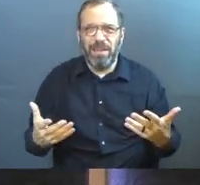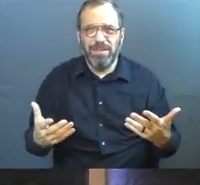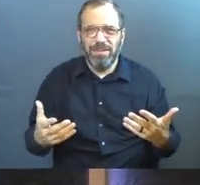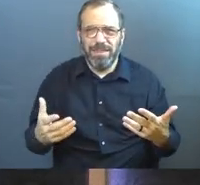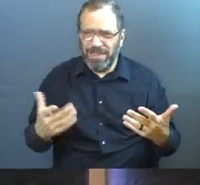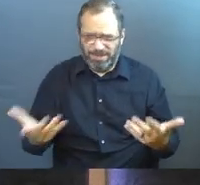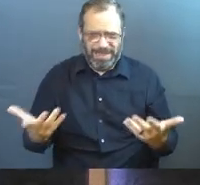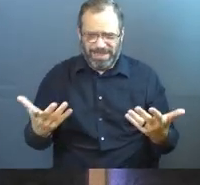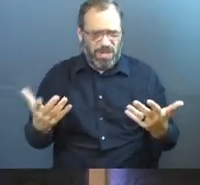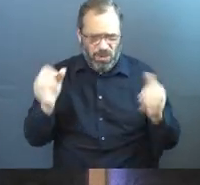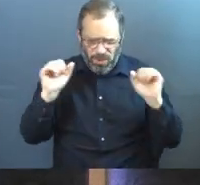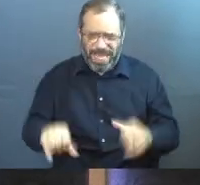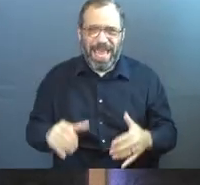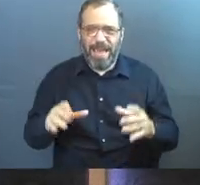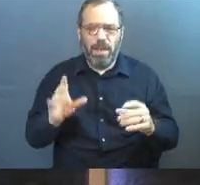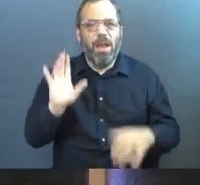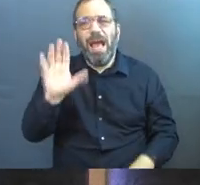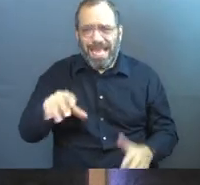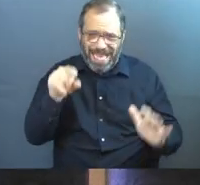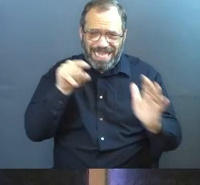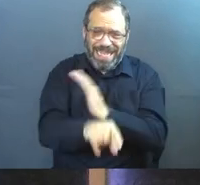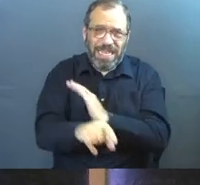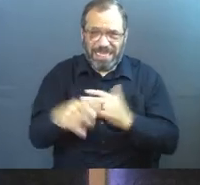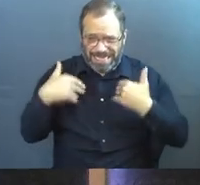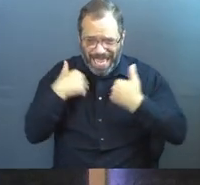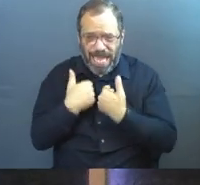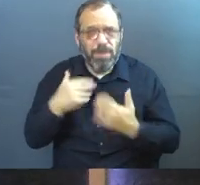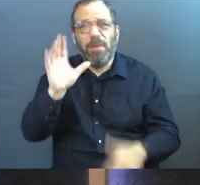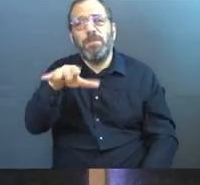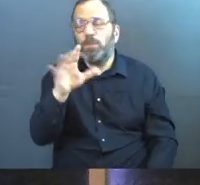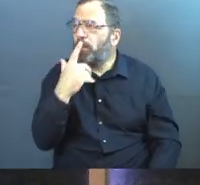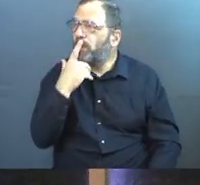doing what you want to because you can. He says, killing the wild animals.